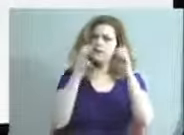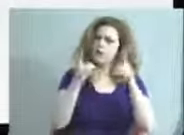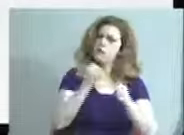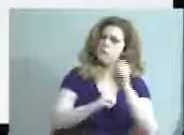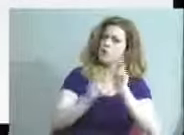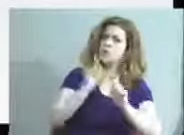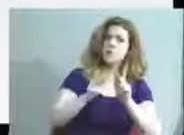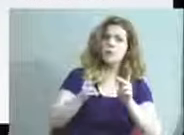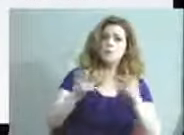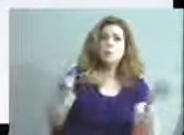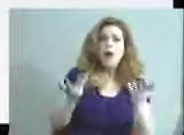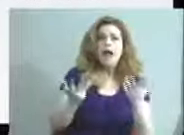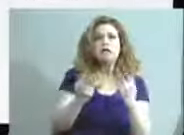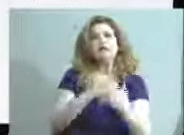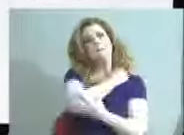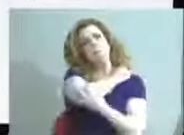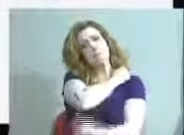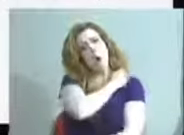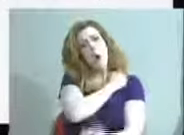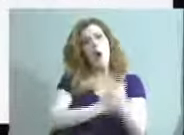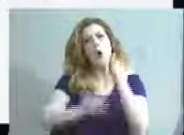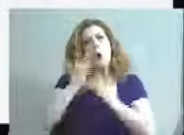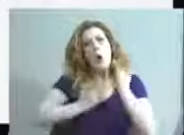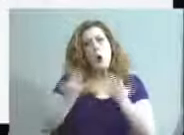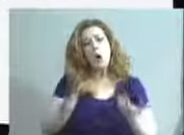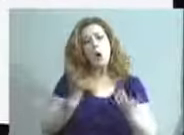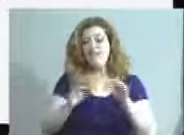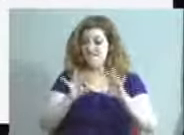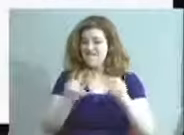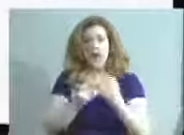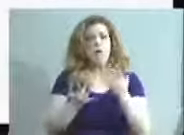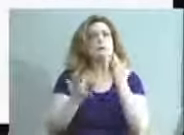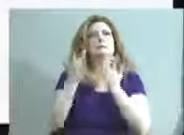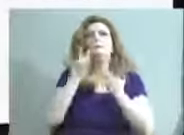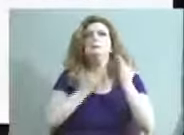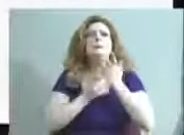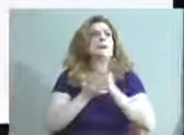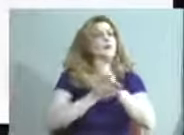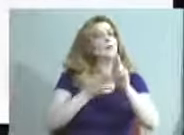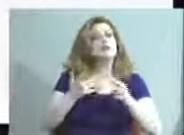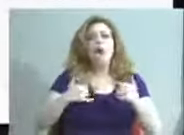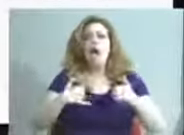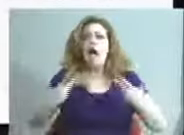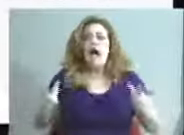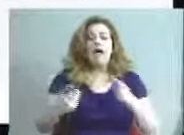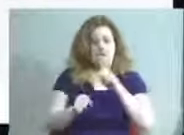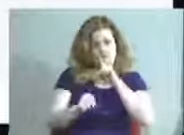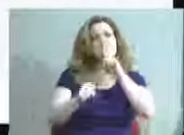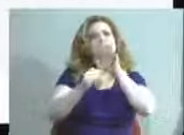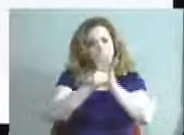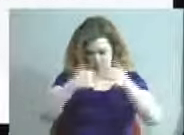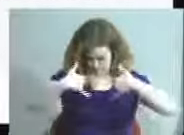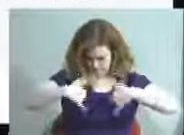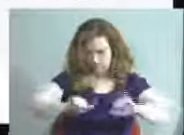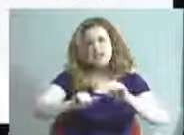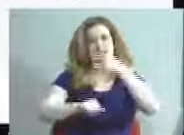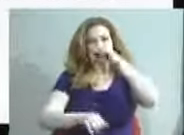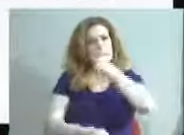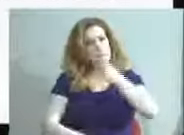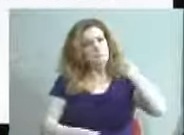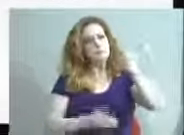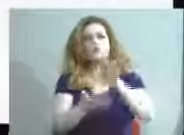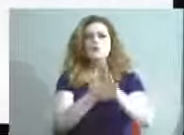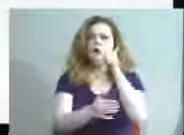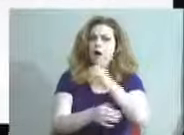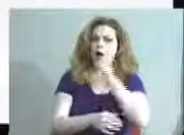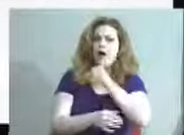It's poverty. And coming from a family that doesn't have resources that can ensure those kids are at school every day, they're being stimulated